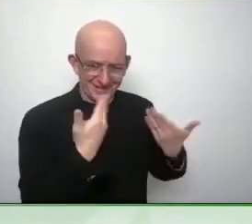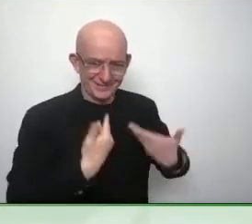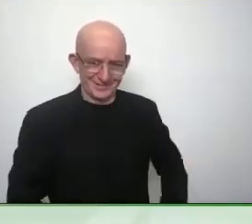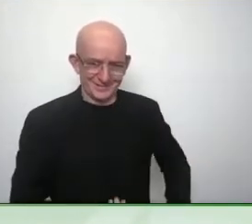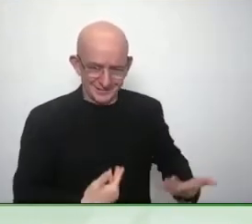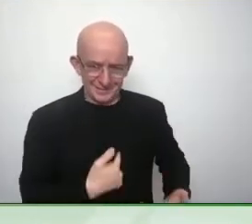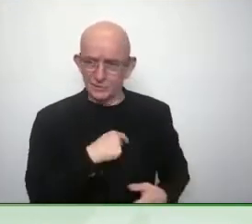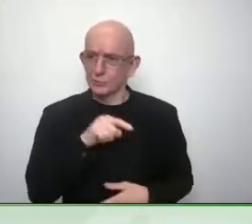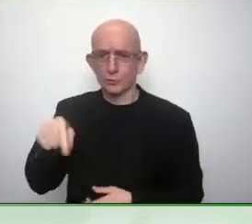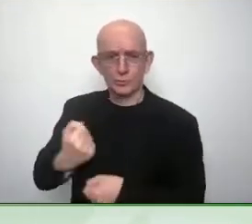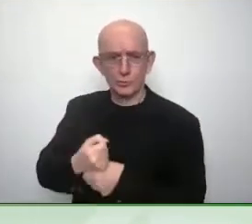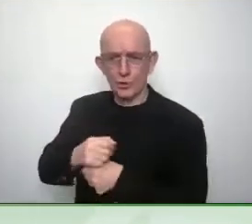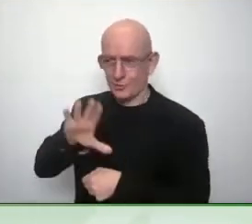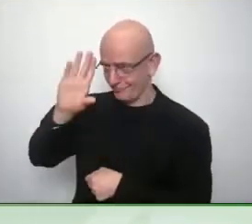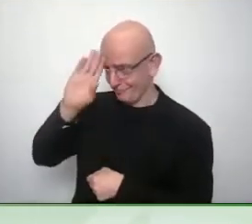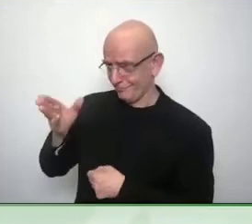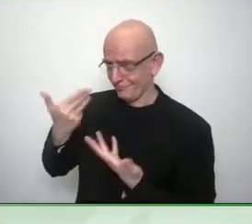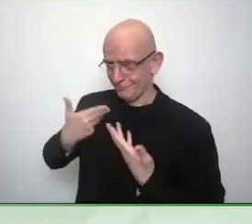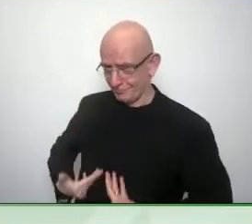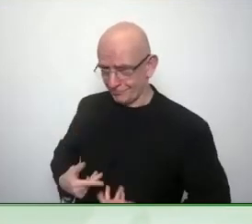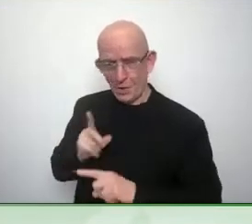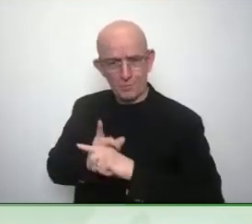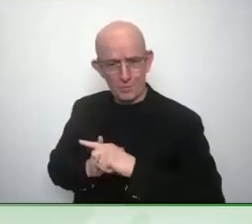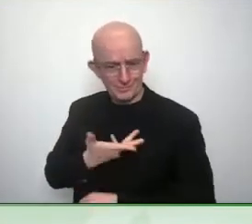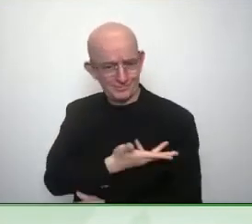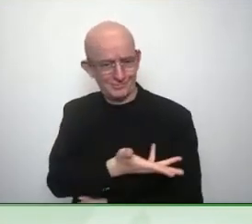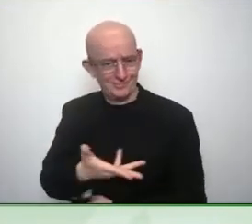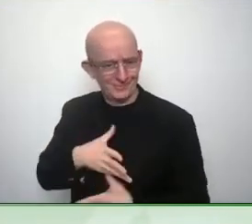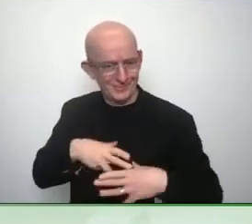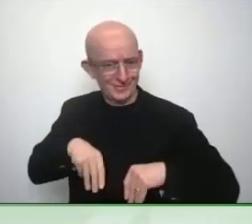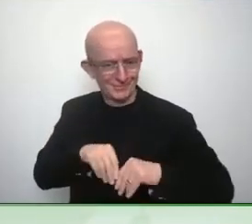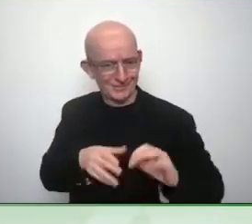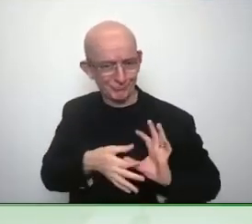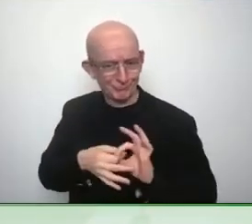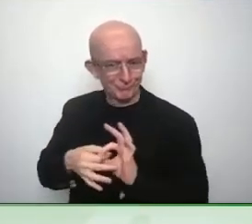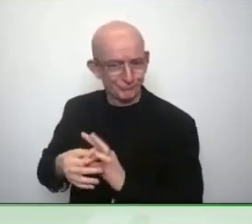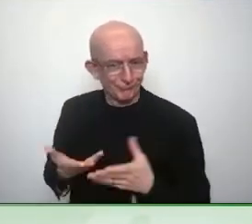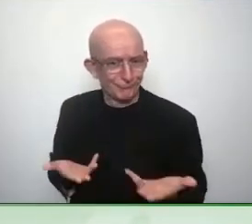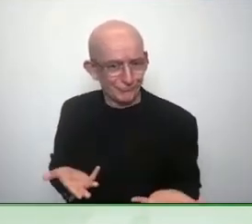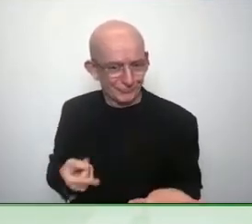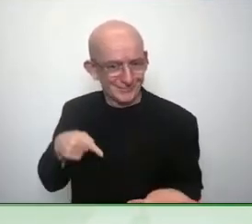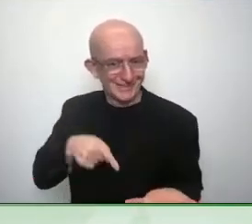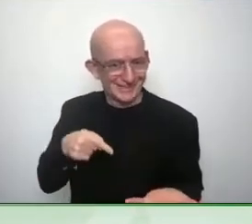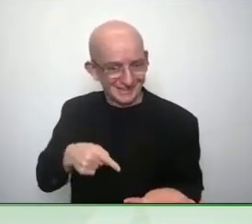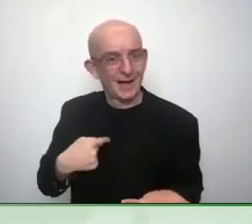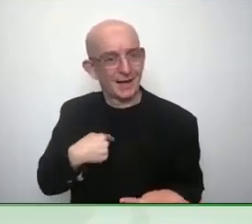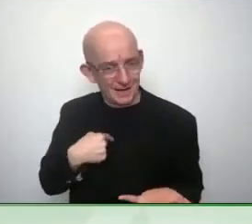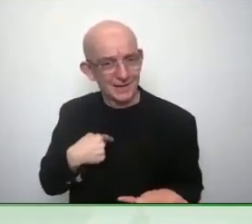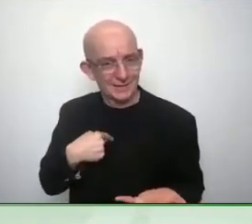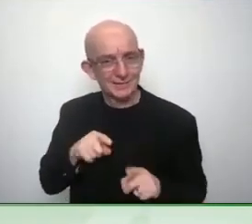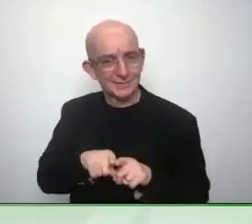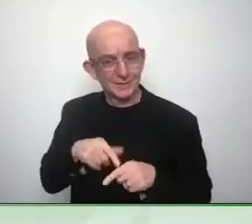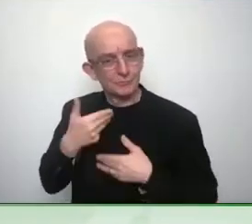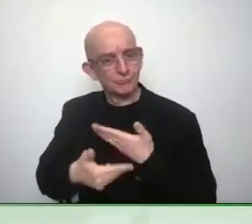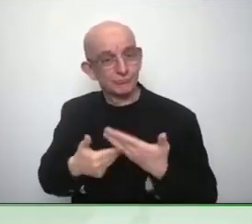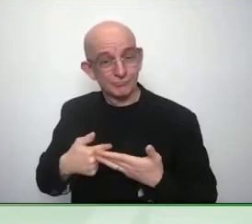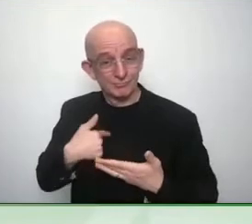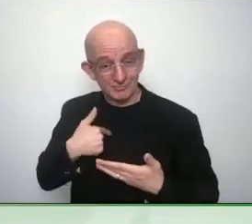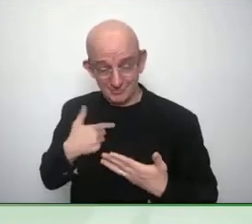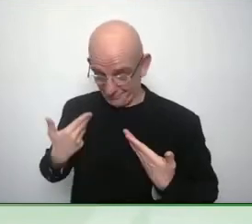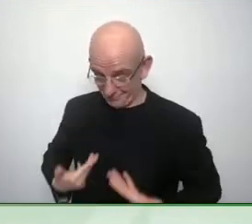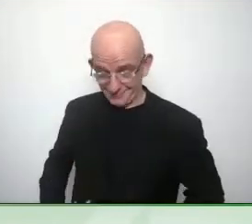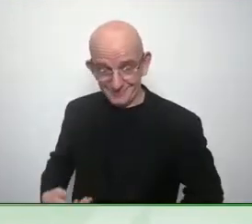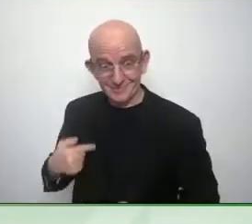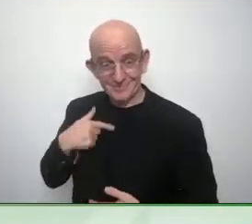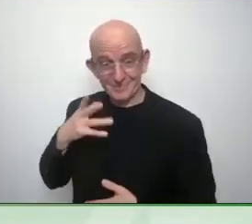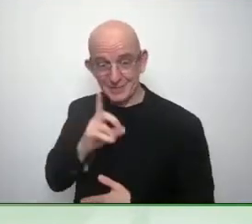just be authentic and don't be mean don't don't make your little nasty comments and then jump away but take the